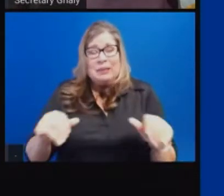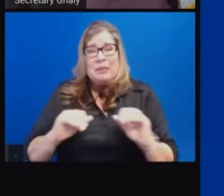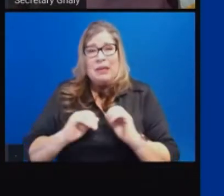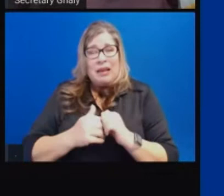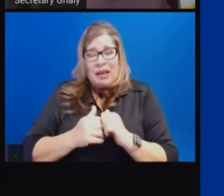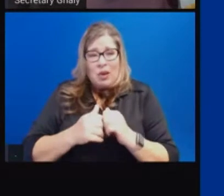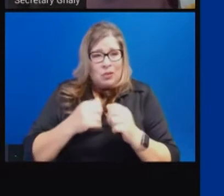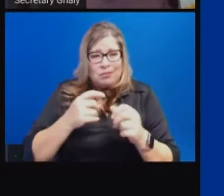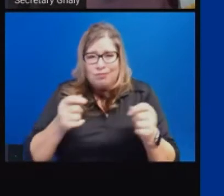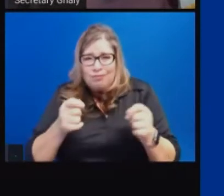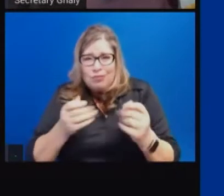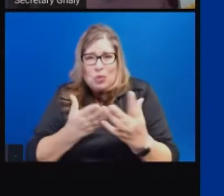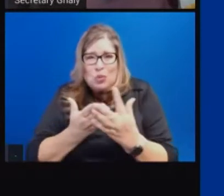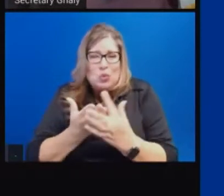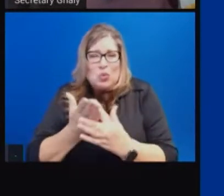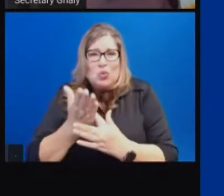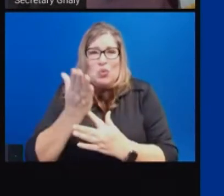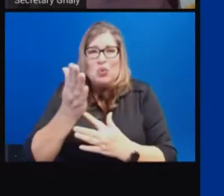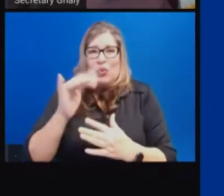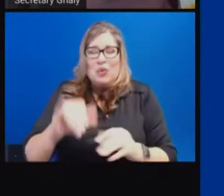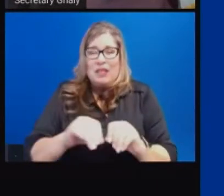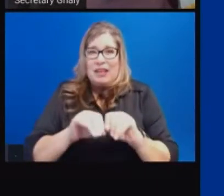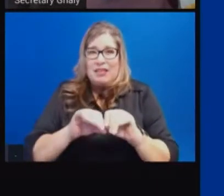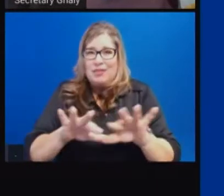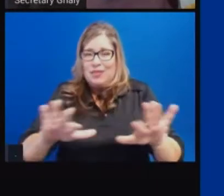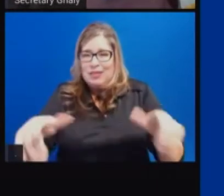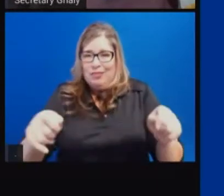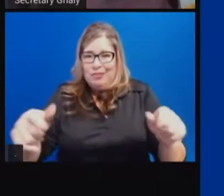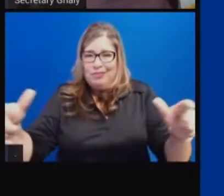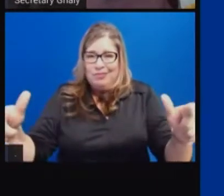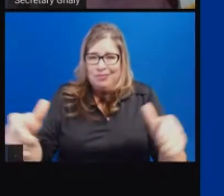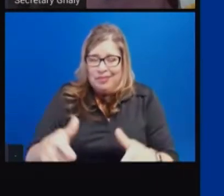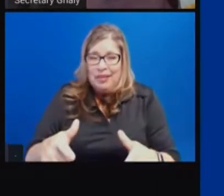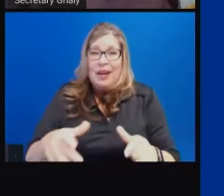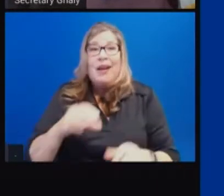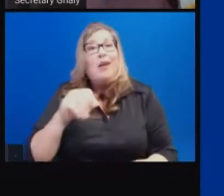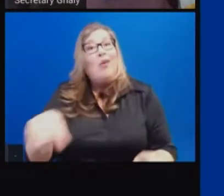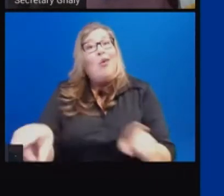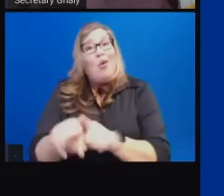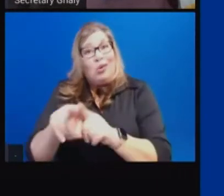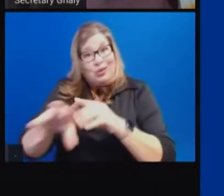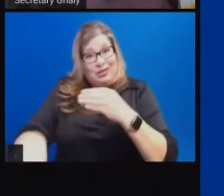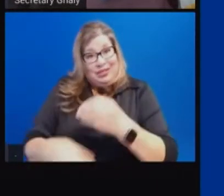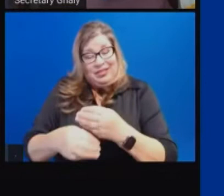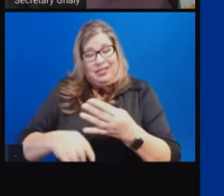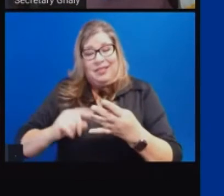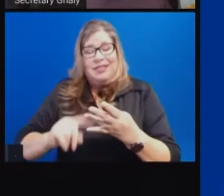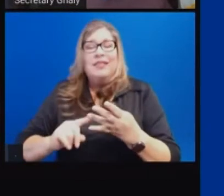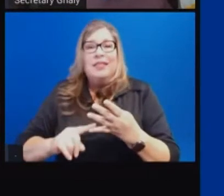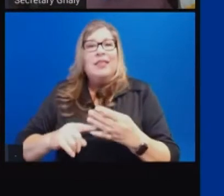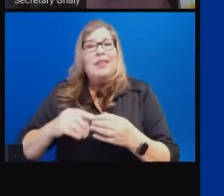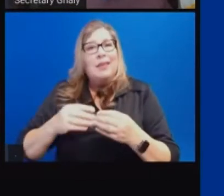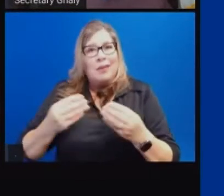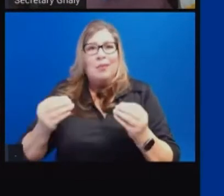surge, but also valiantly working to make sure vaccine distribution happens without a hitch. And although we know